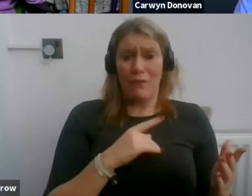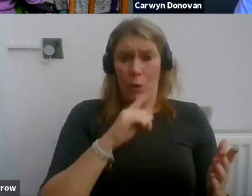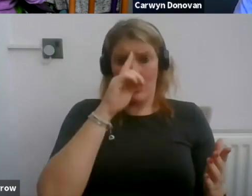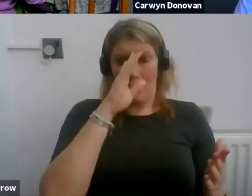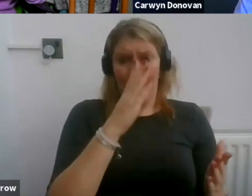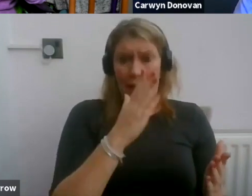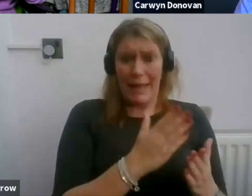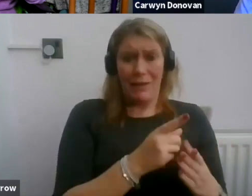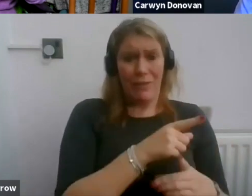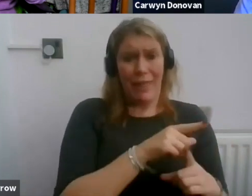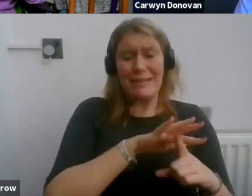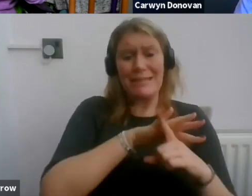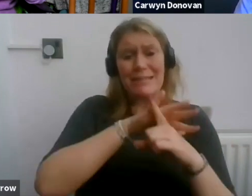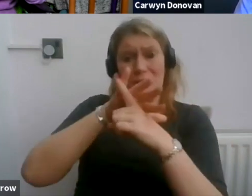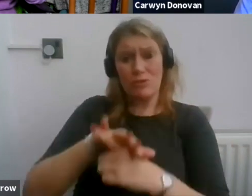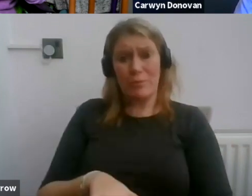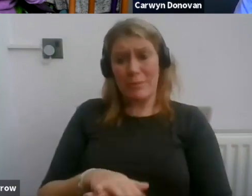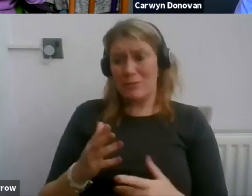discriminatory